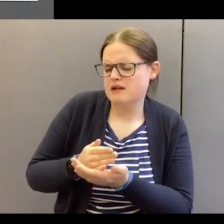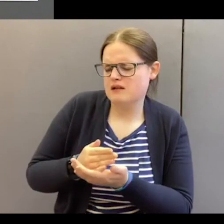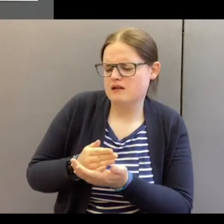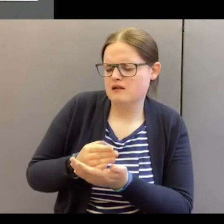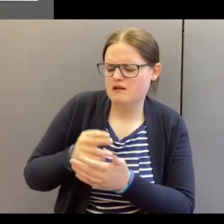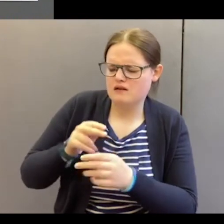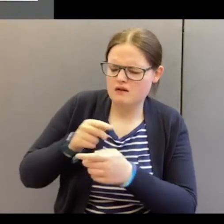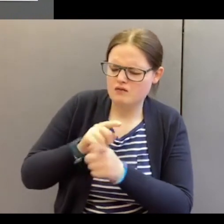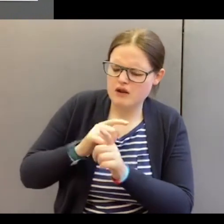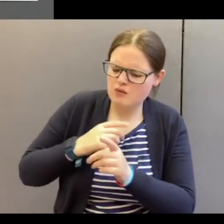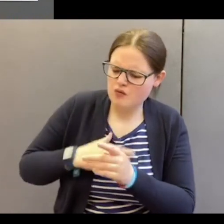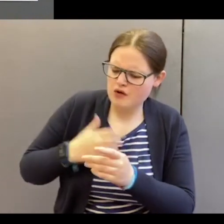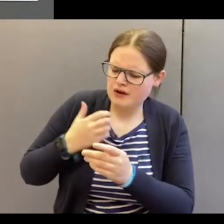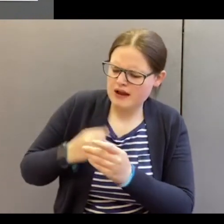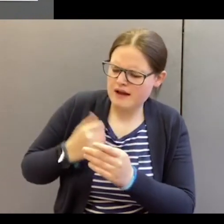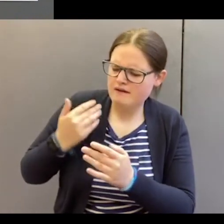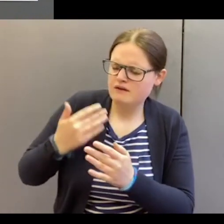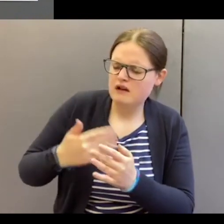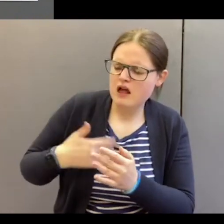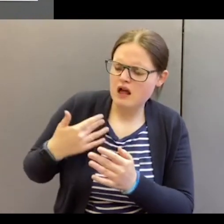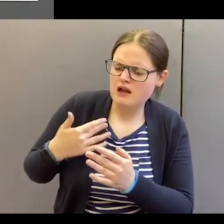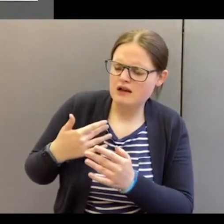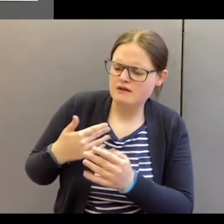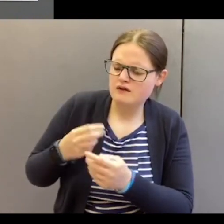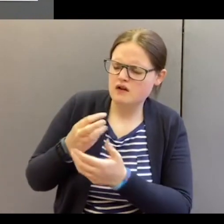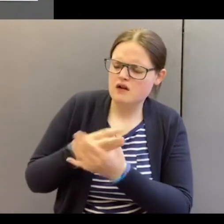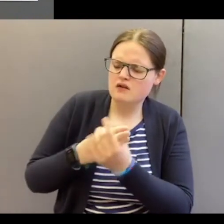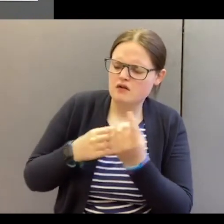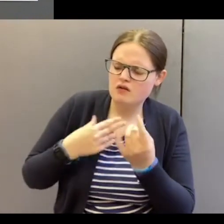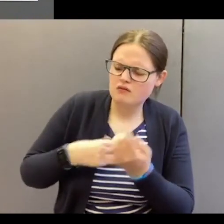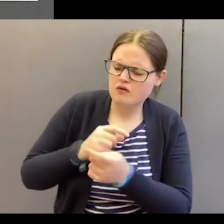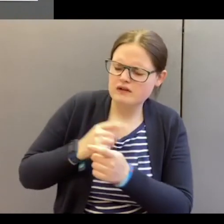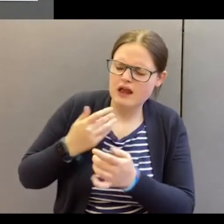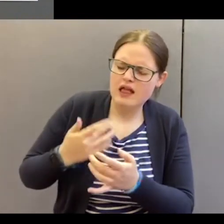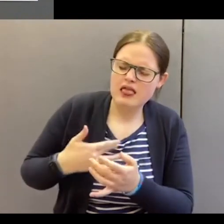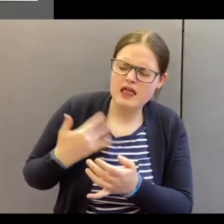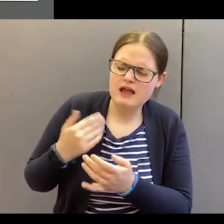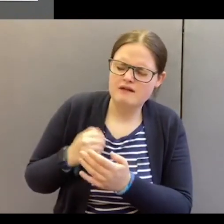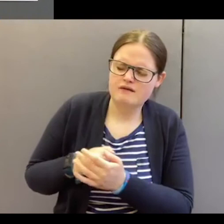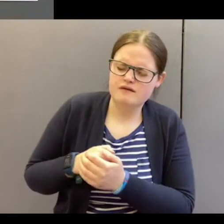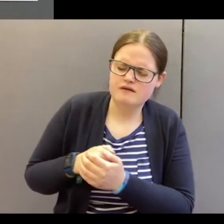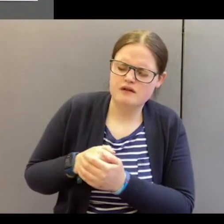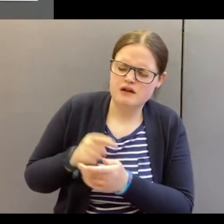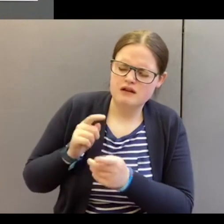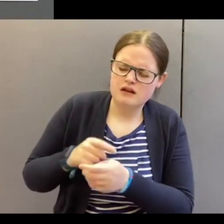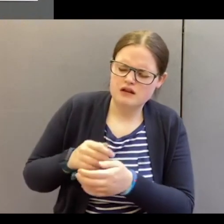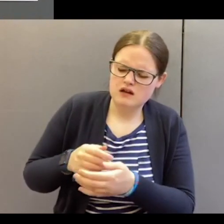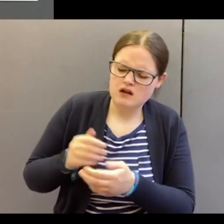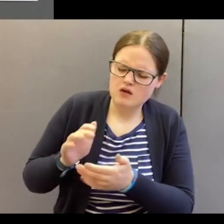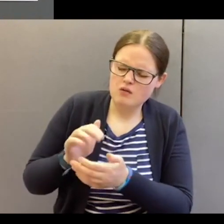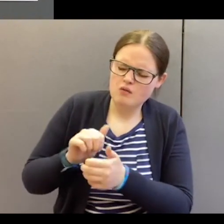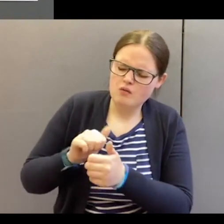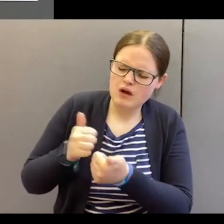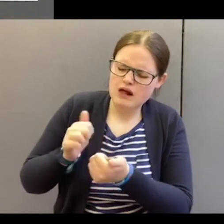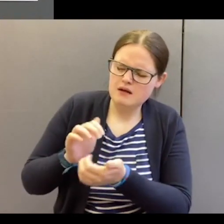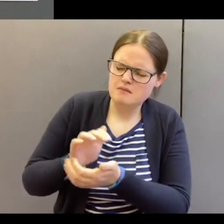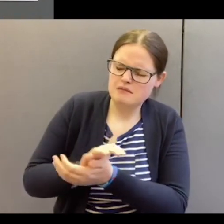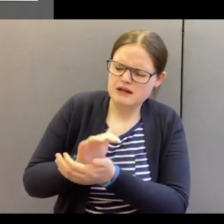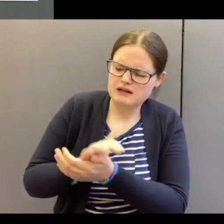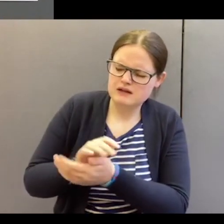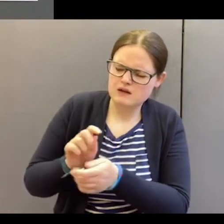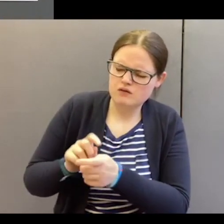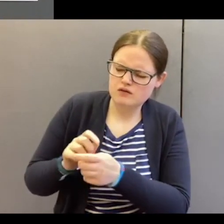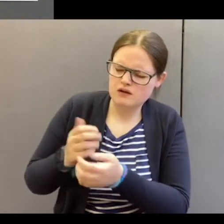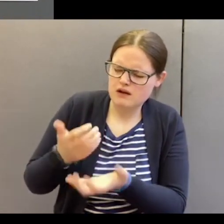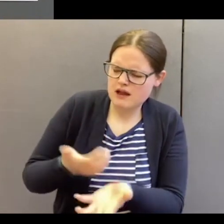to have the lives that God wants us to live, that well-pleasing and acceptable